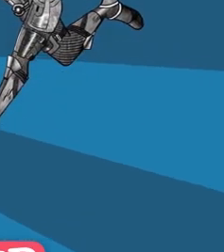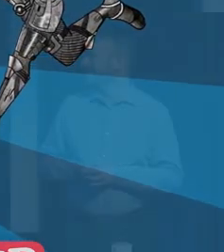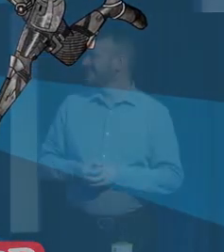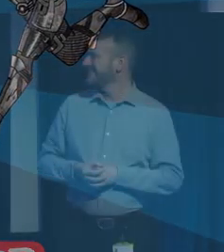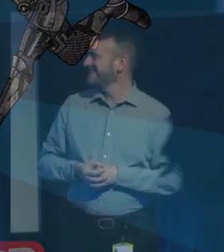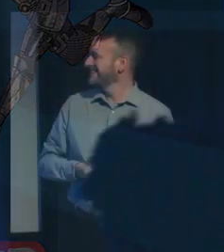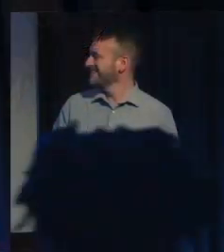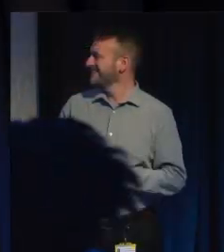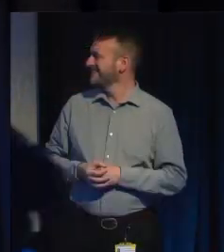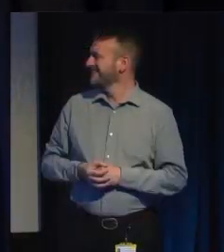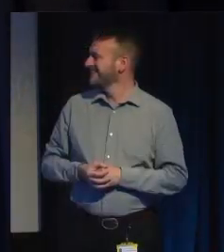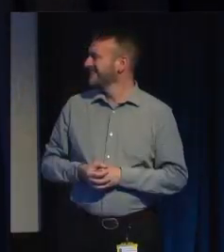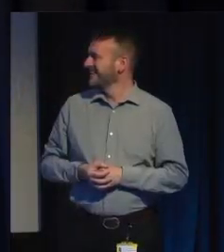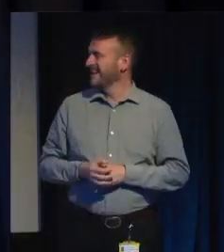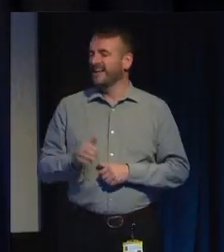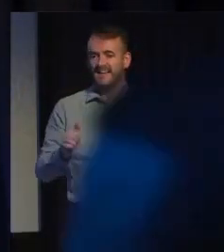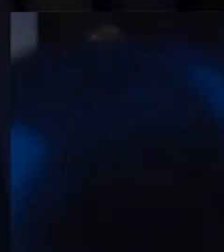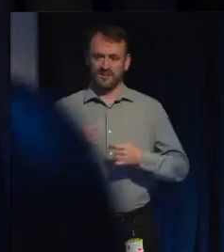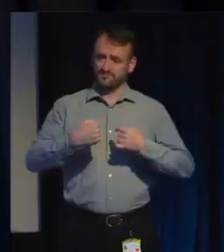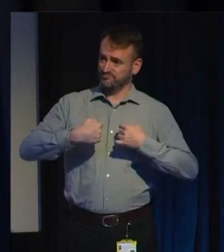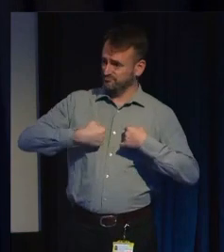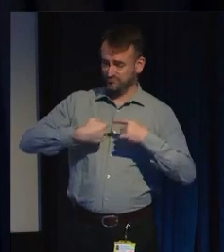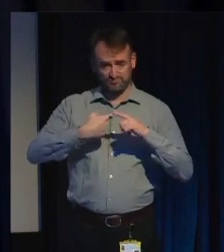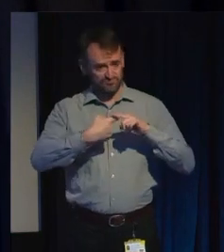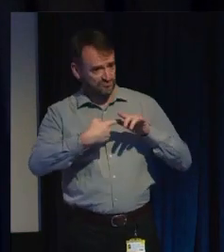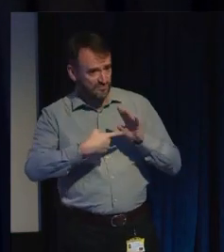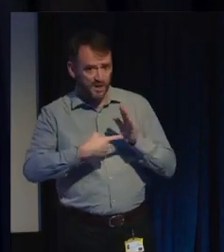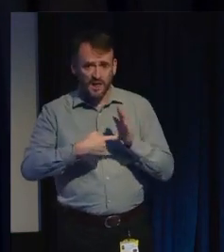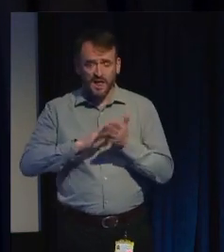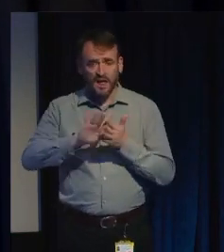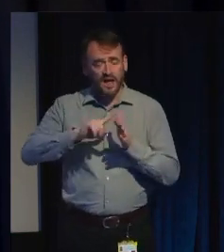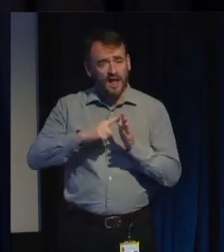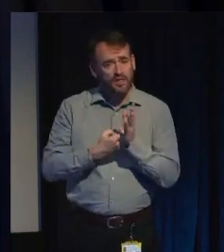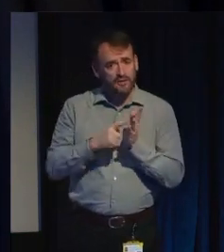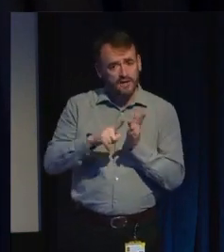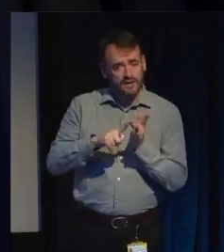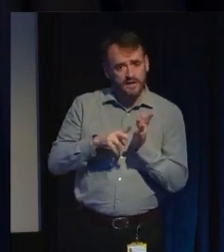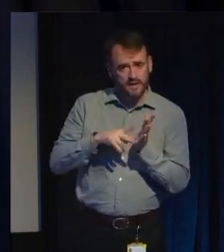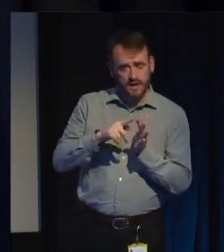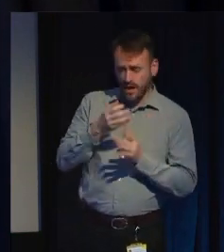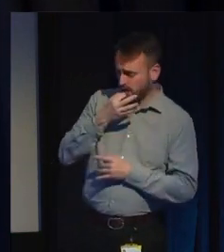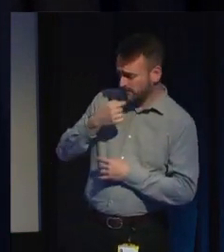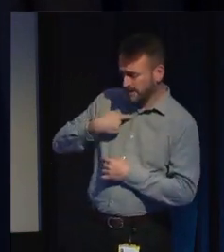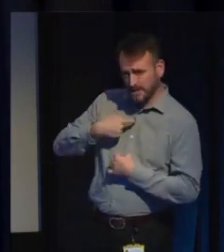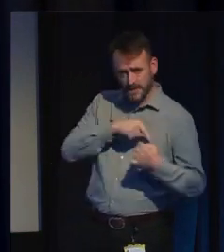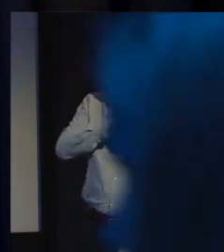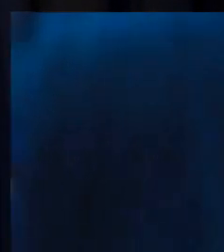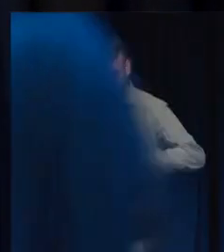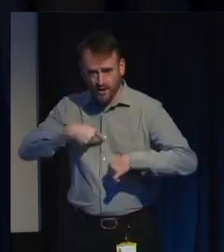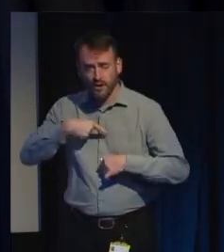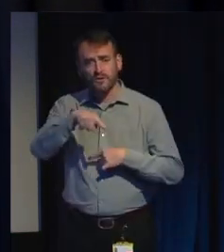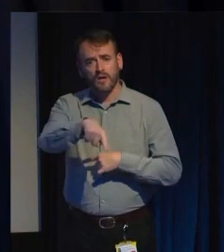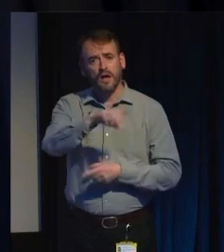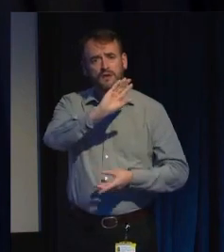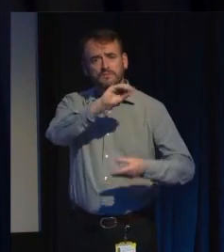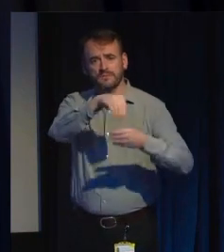Hello. So I'm Catherine. I was asked to talk here, I think, because I wrote for the game Astor Elgasta, which